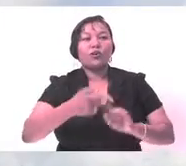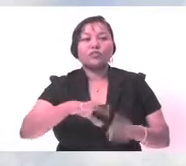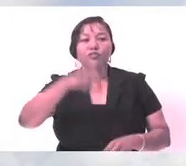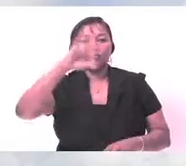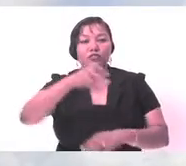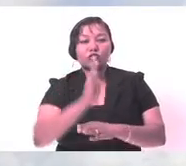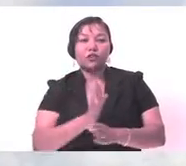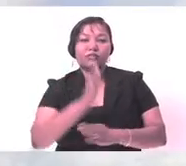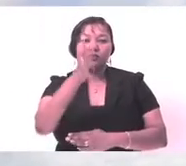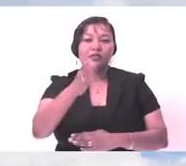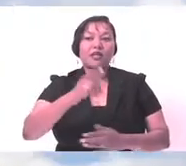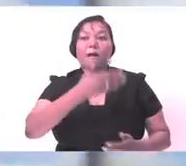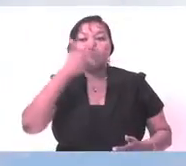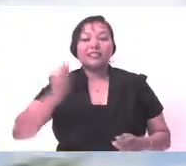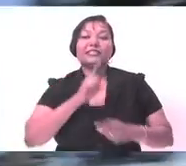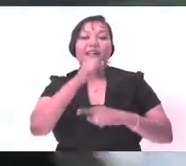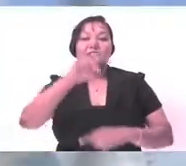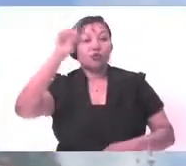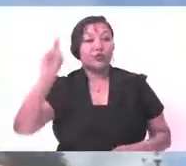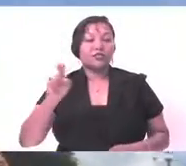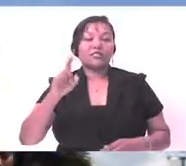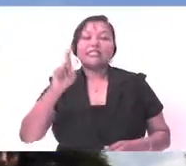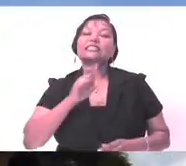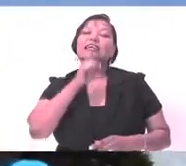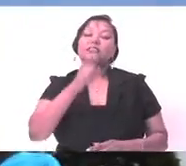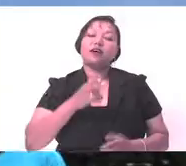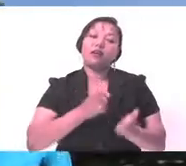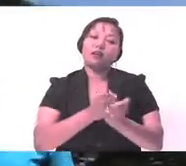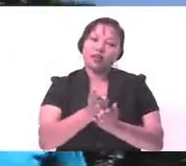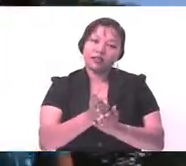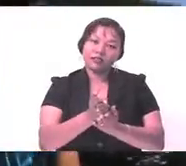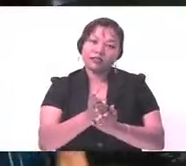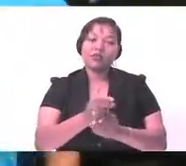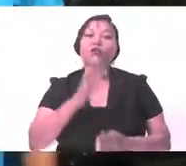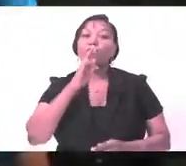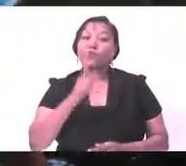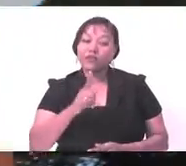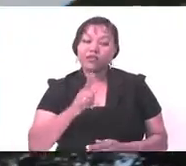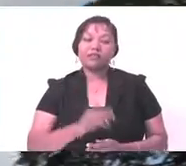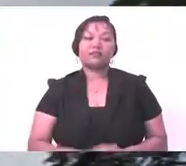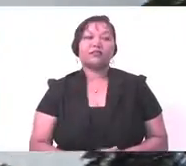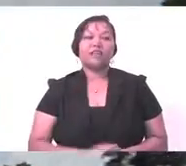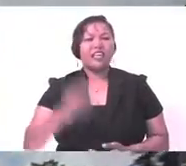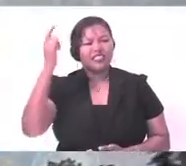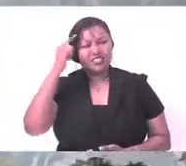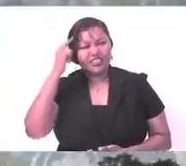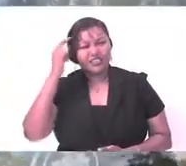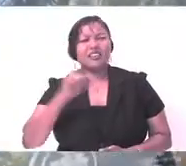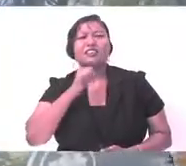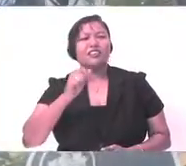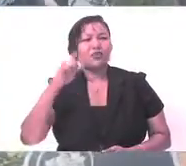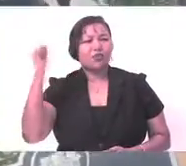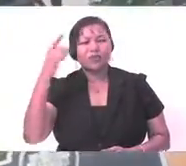When choosing a career path, it's best to answer these questions, making sure your answers come from your heart. Consider that you are